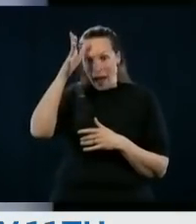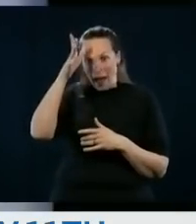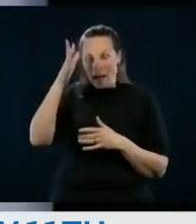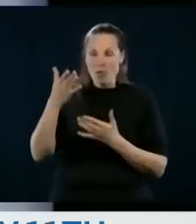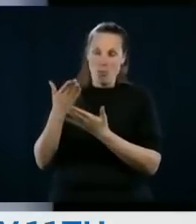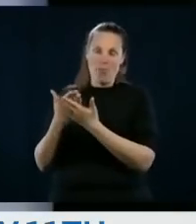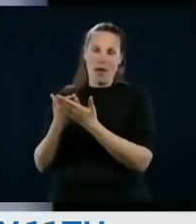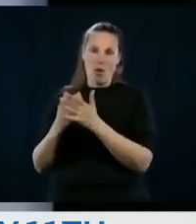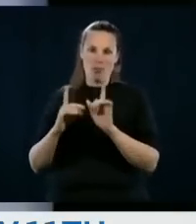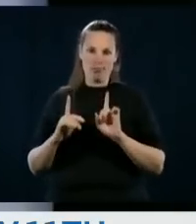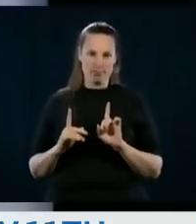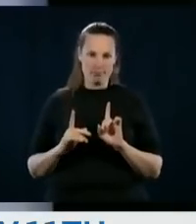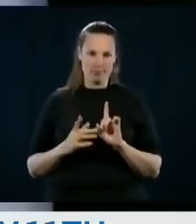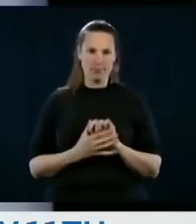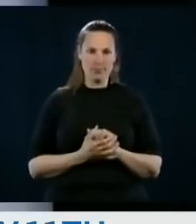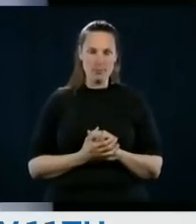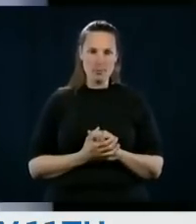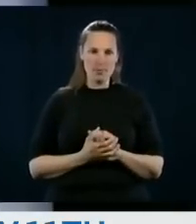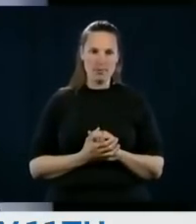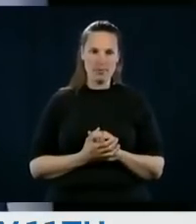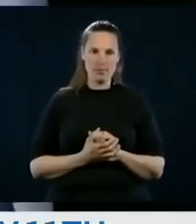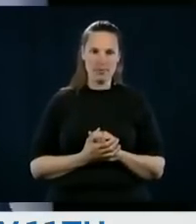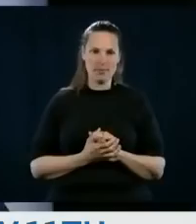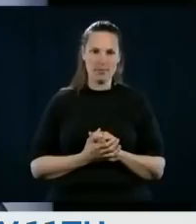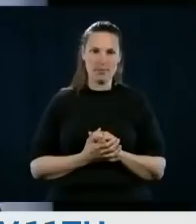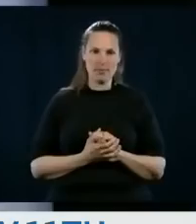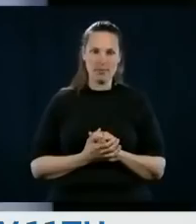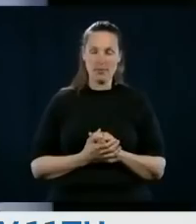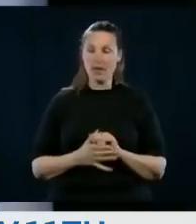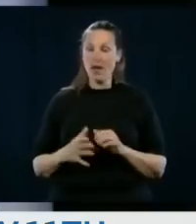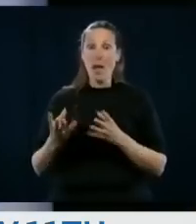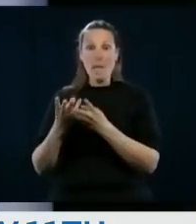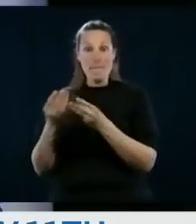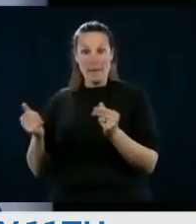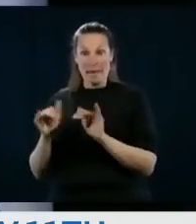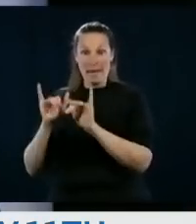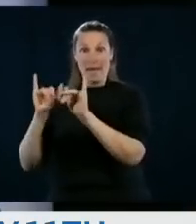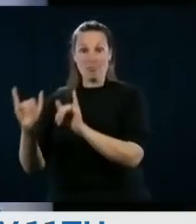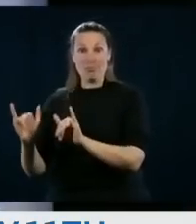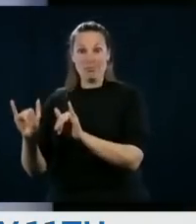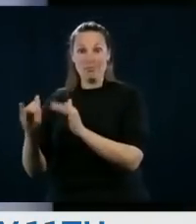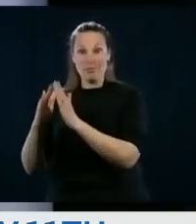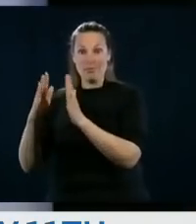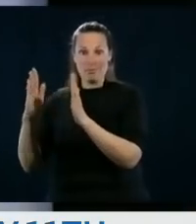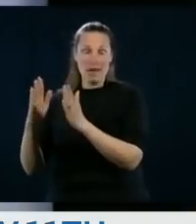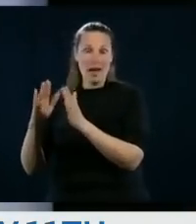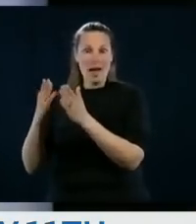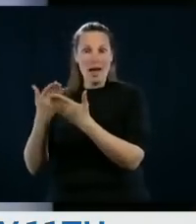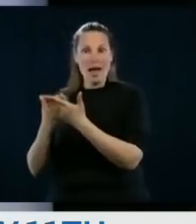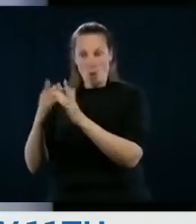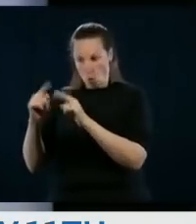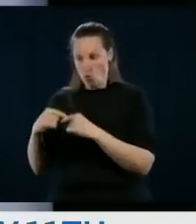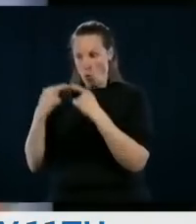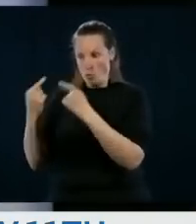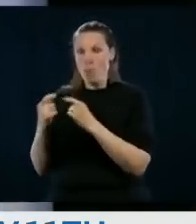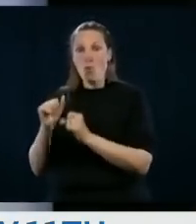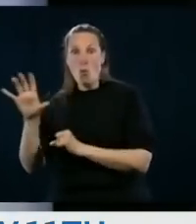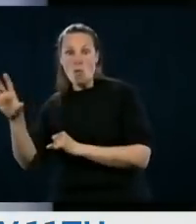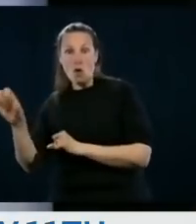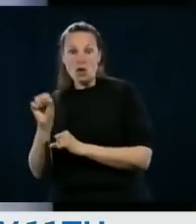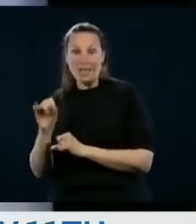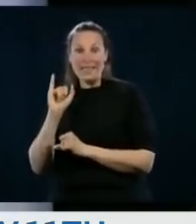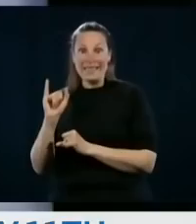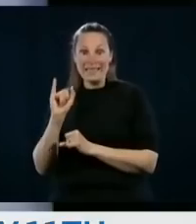upon invitation from the schools, you will be able to go get your school material and